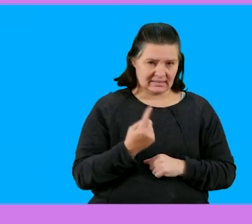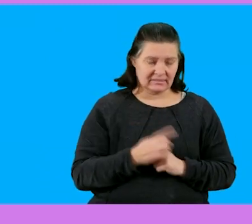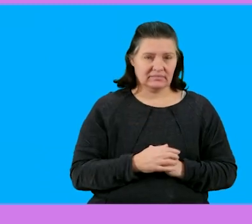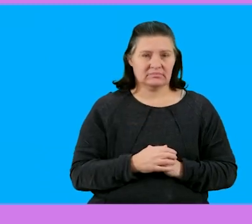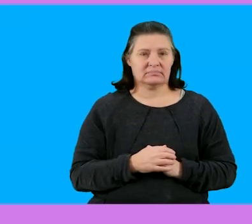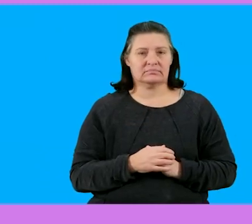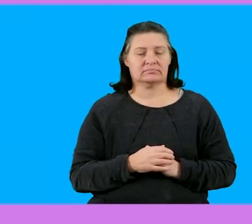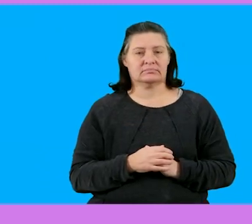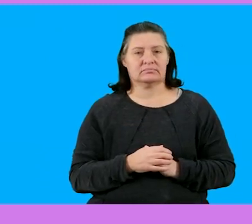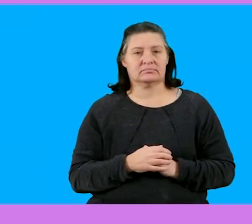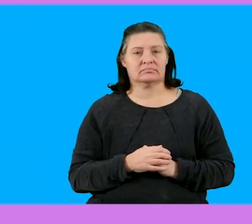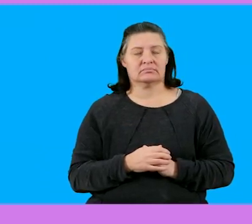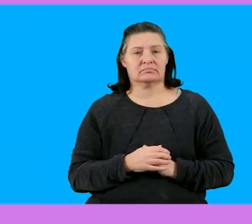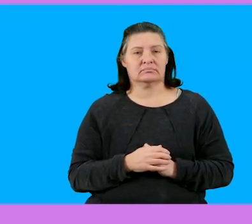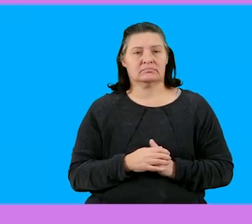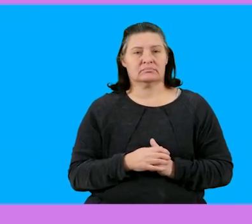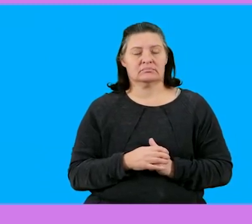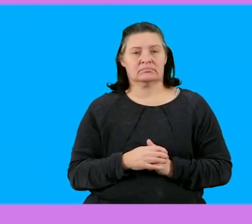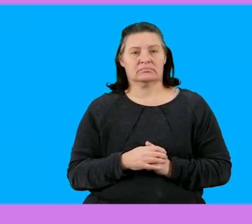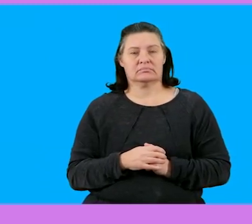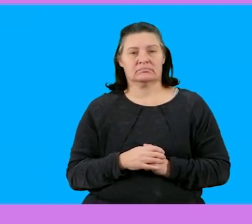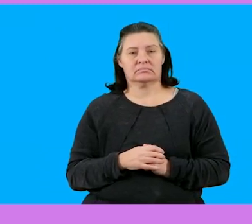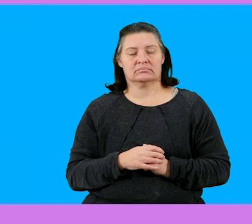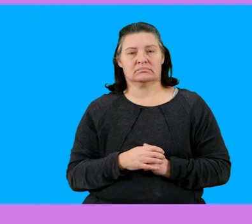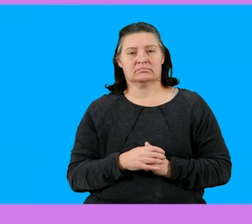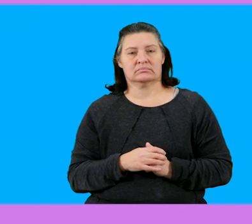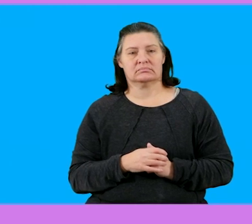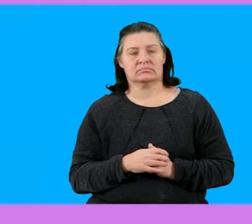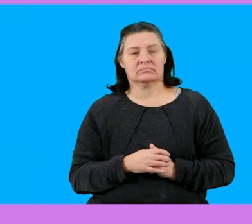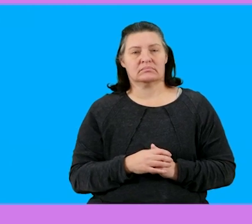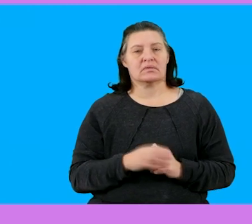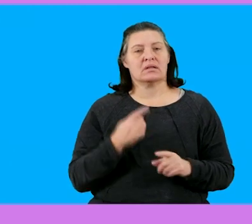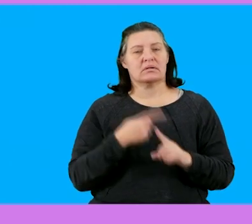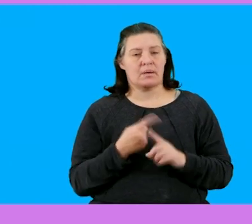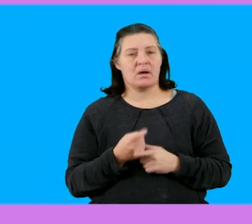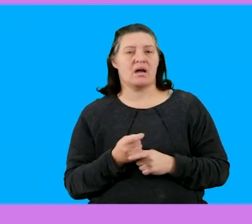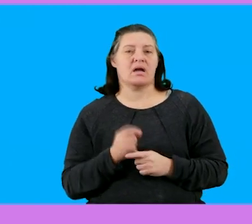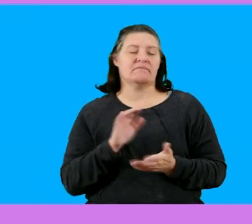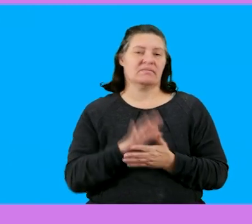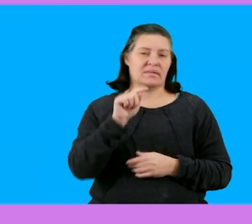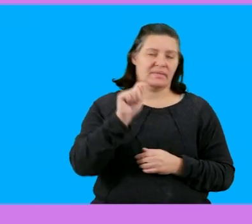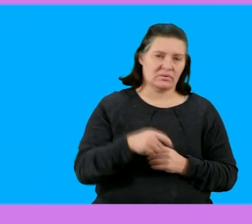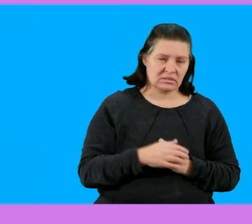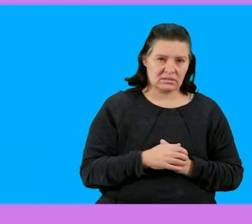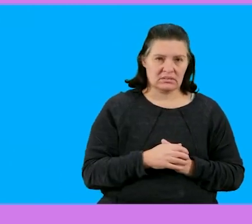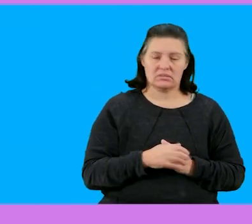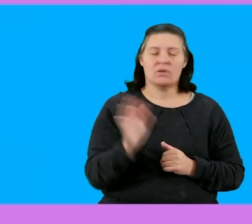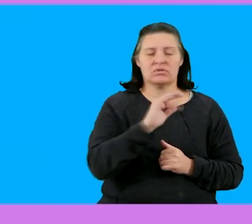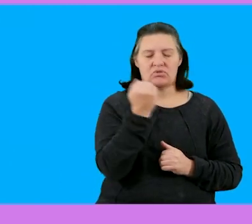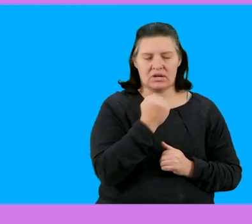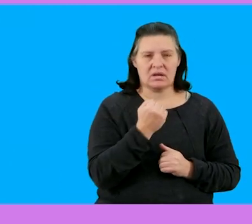okay so that I divide by 365 as well right multiply by 15,000